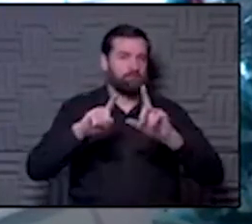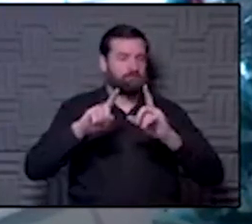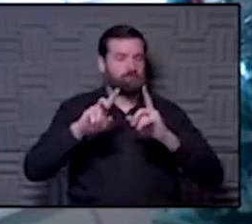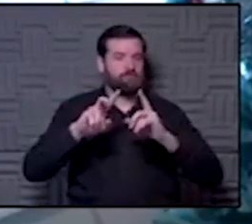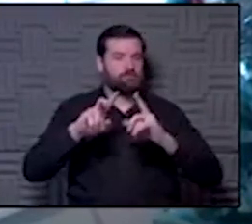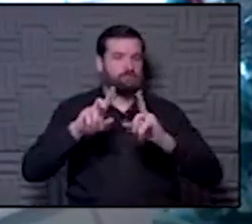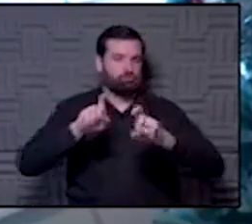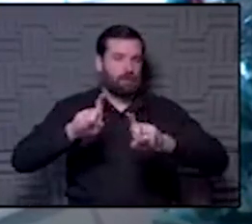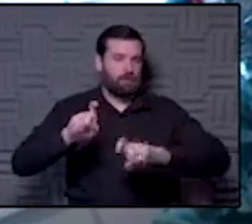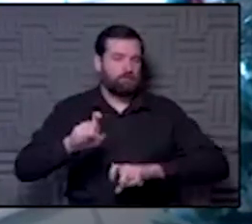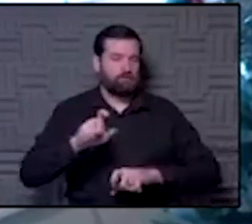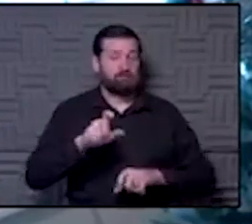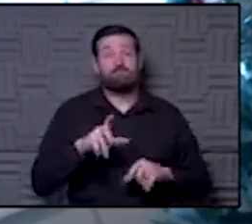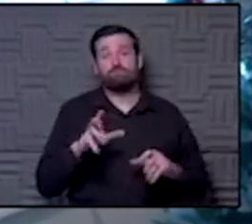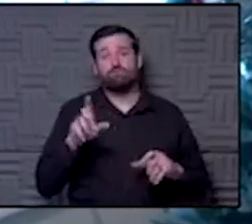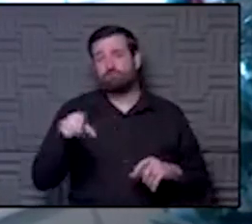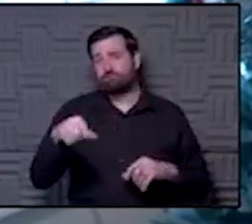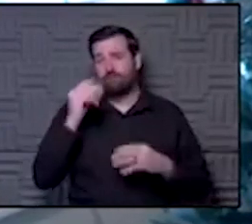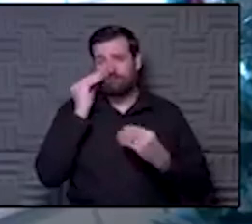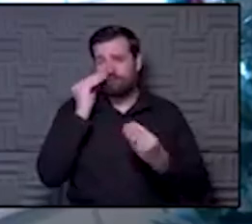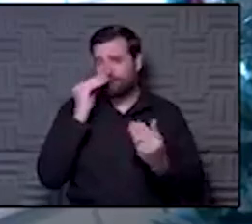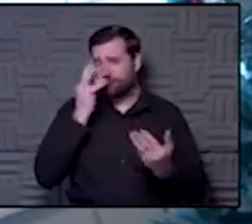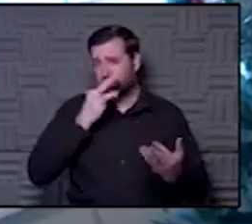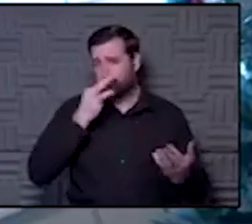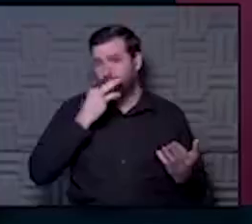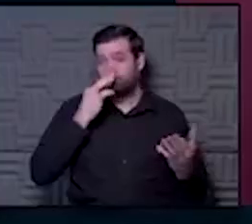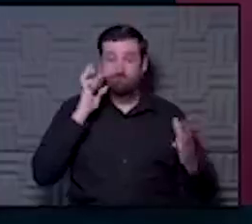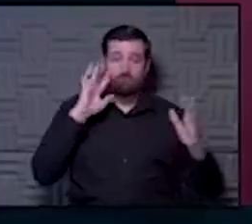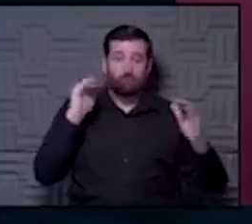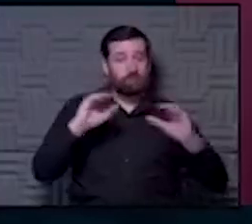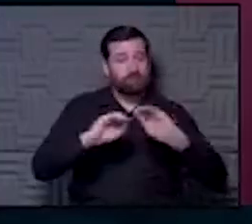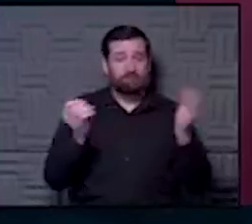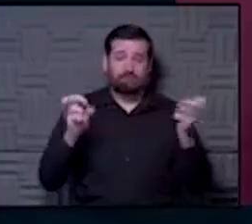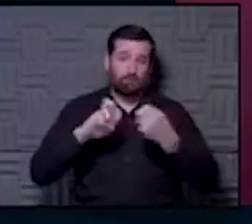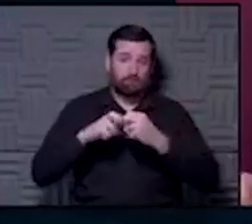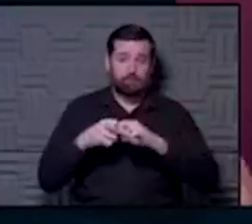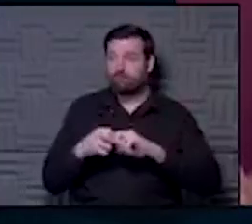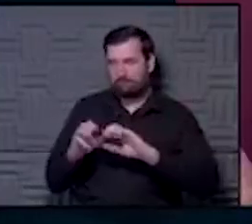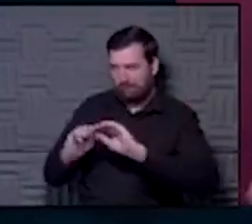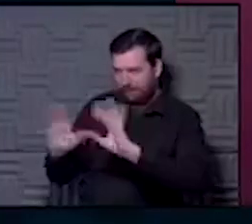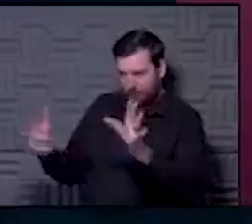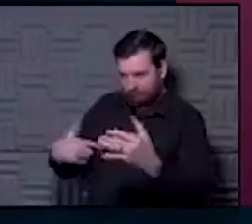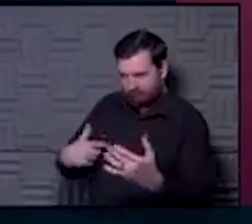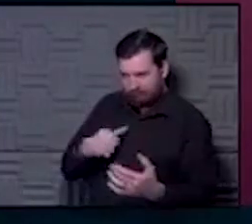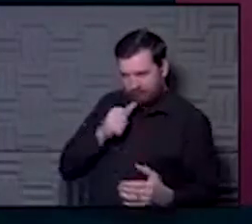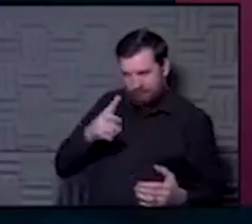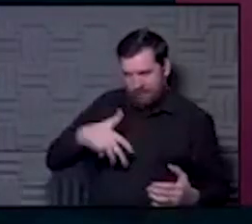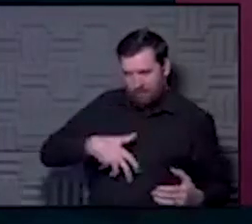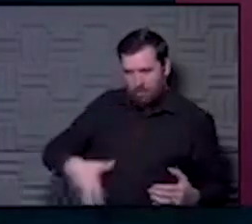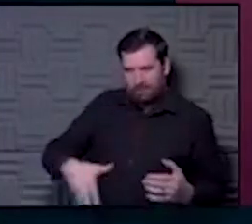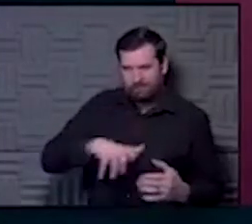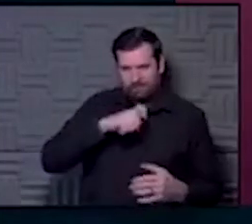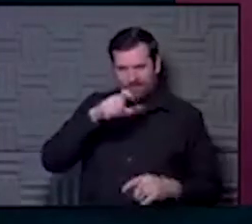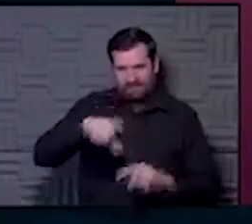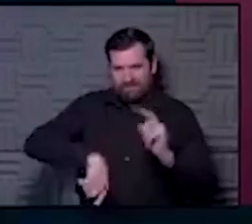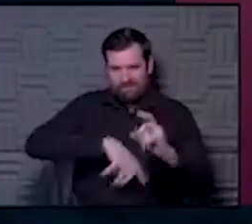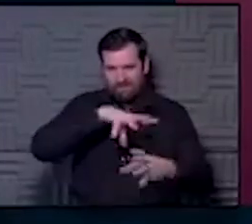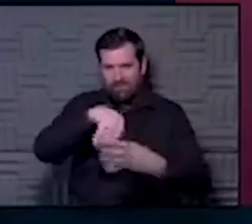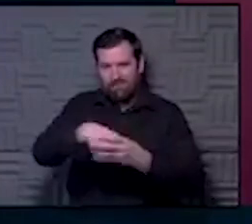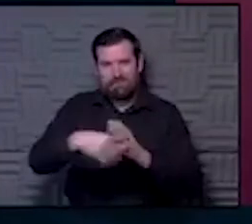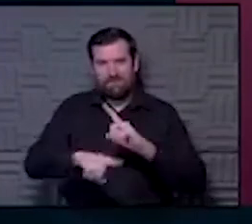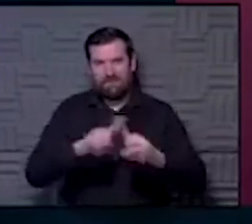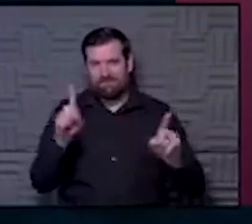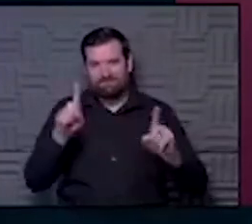data relatively quickly and hopefully there'll be no problems. And to be clear, I'm not pregnant, so I won't be able to participate in that part of it, but I can certainly